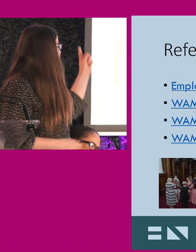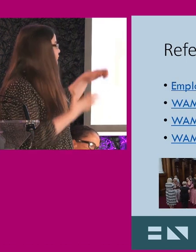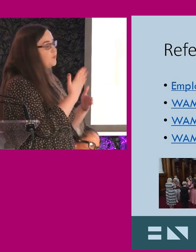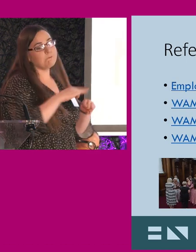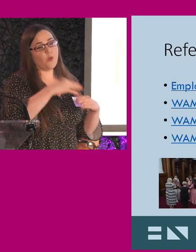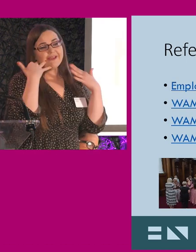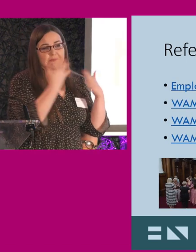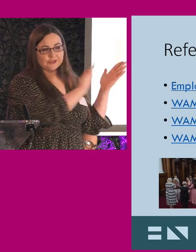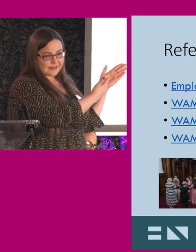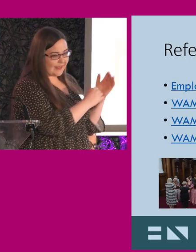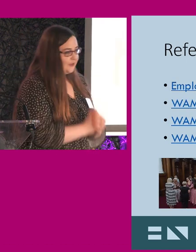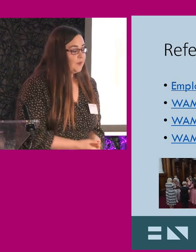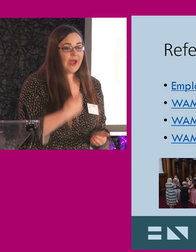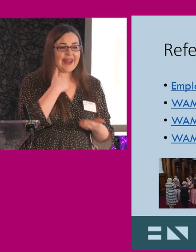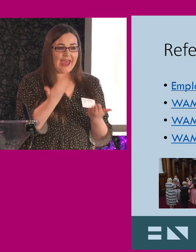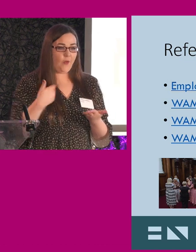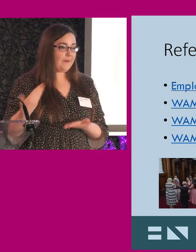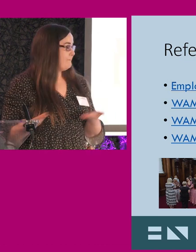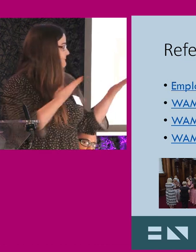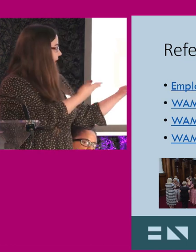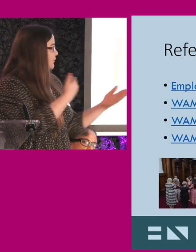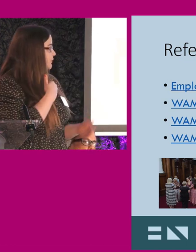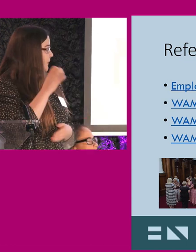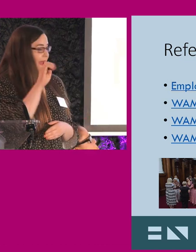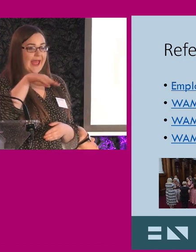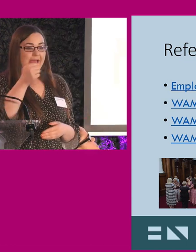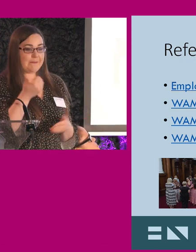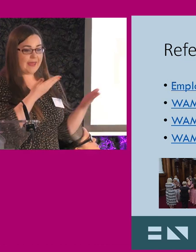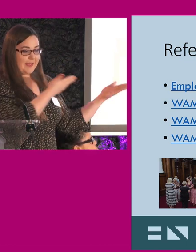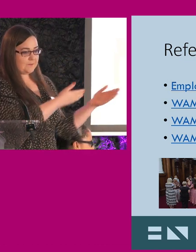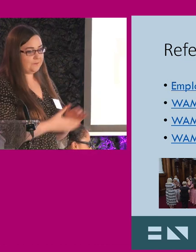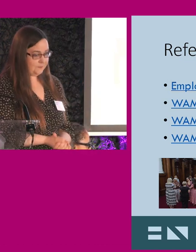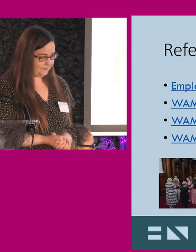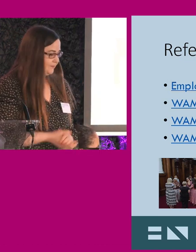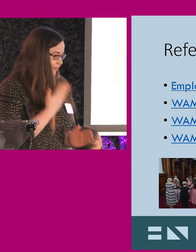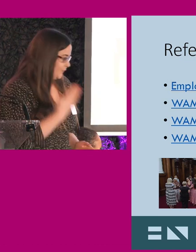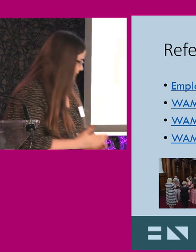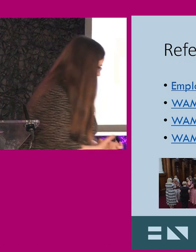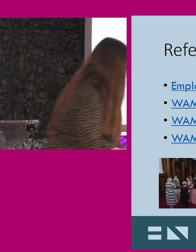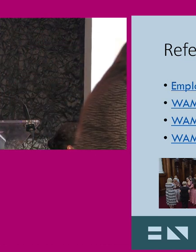a week. And there's more information here on the links. And now I will pass over to Emma.